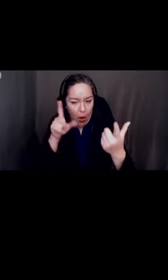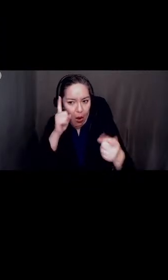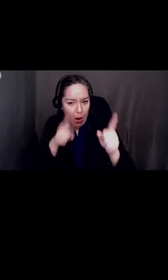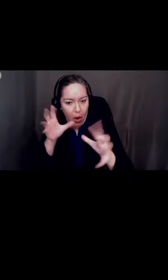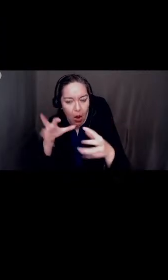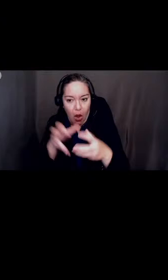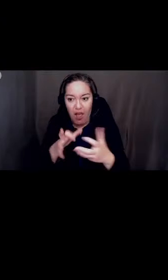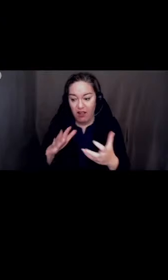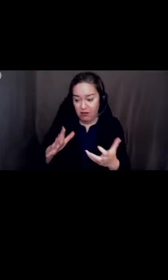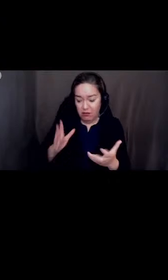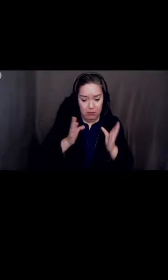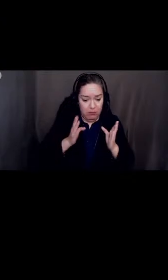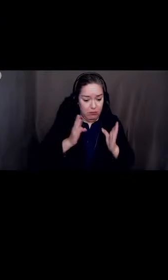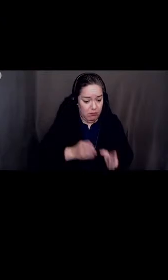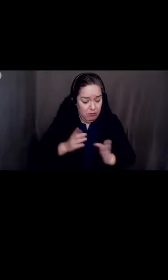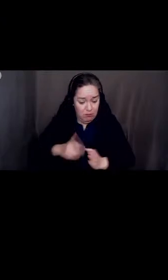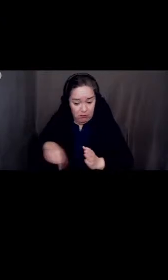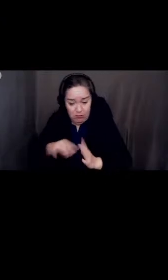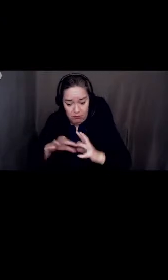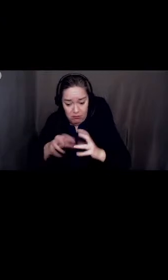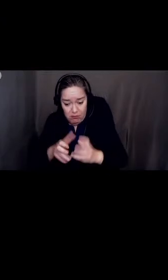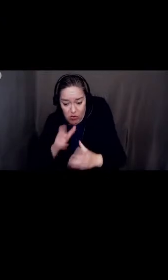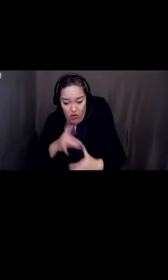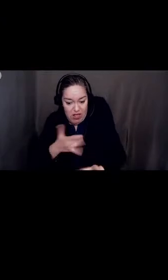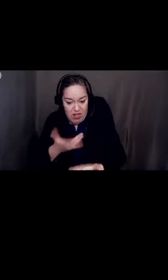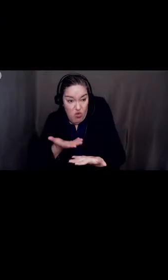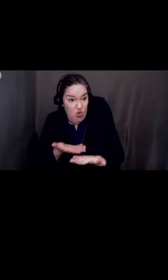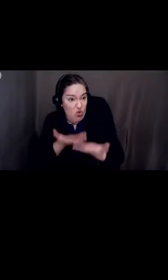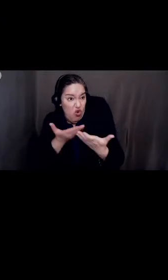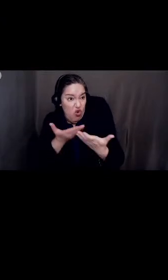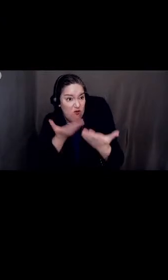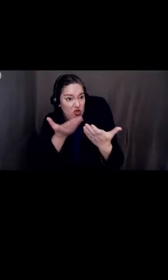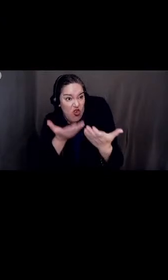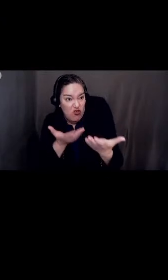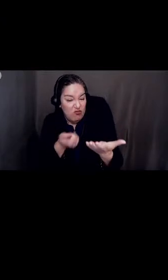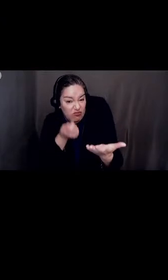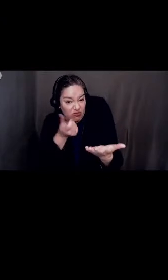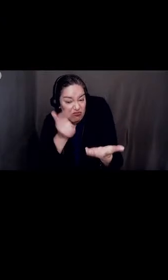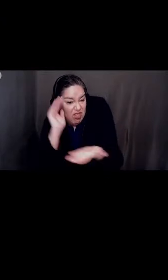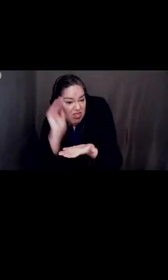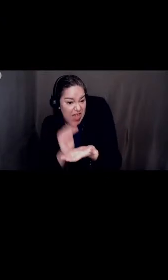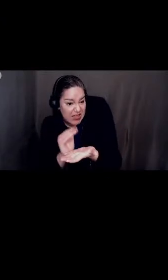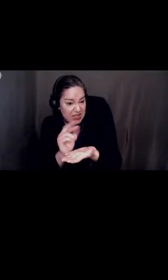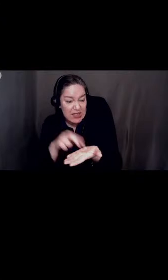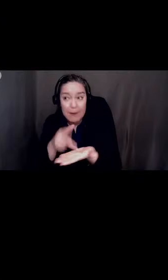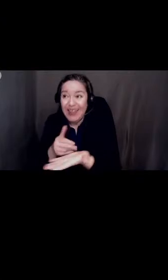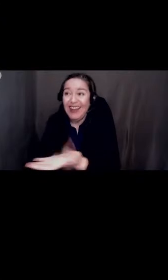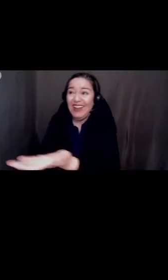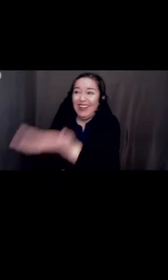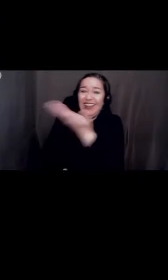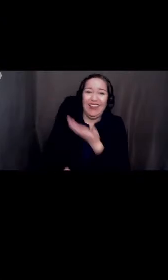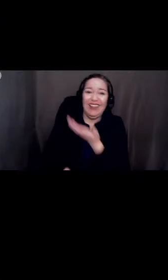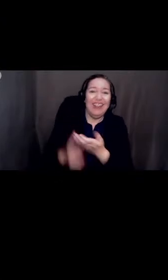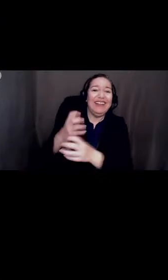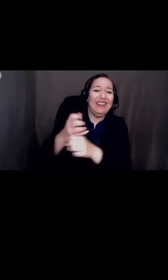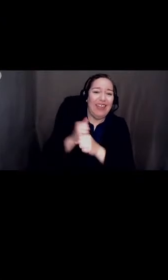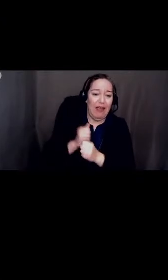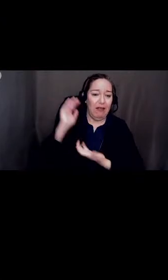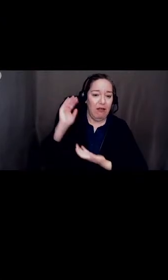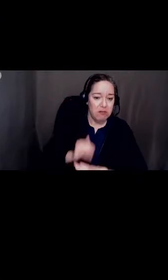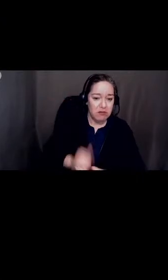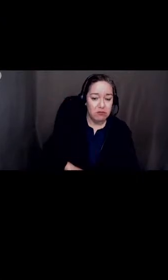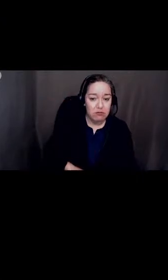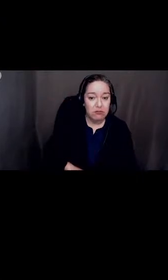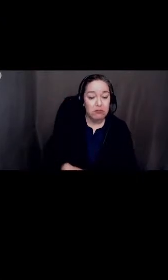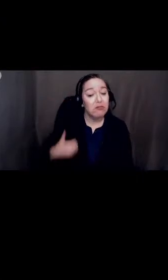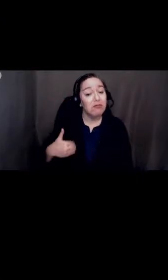of dominant identity markers, they get less. The members of the DSDP planning team